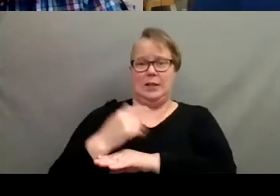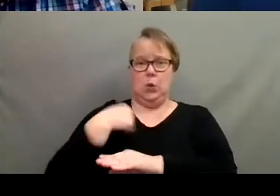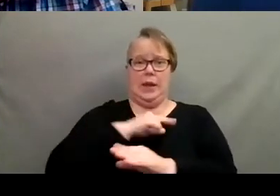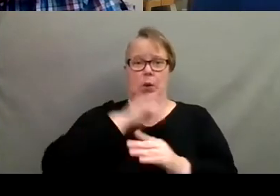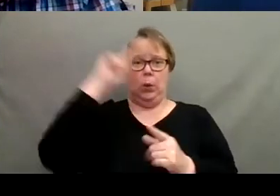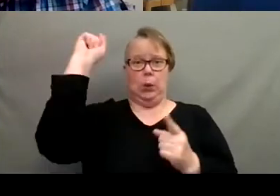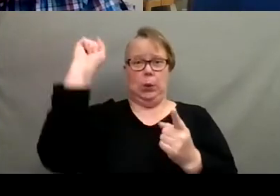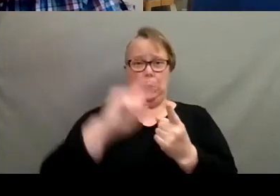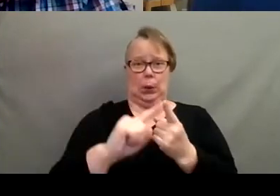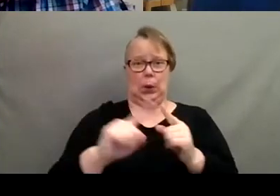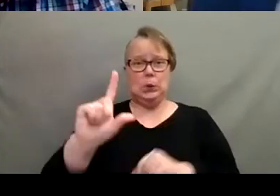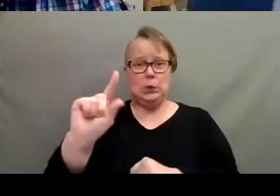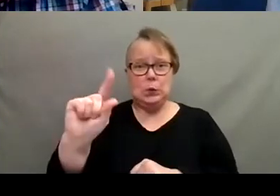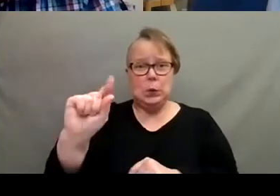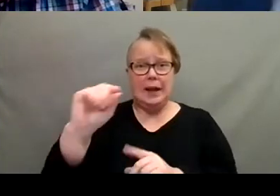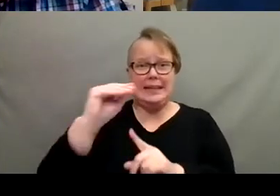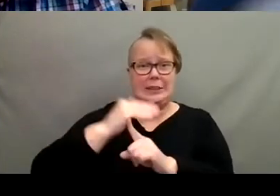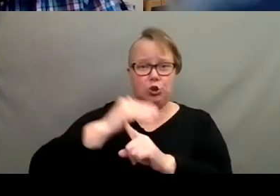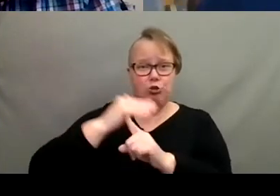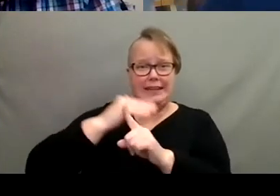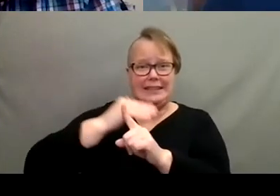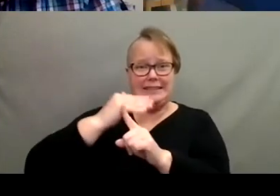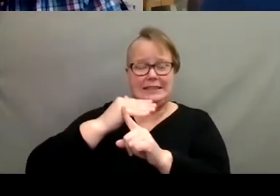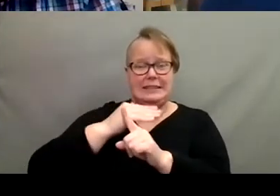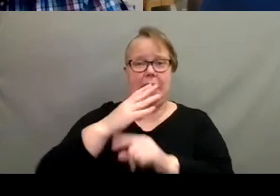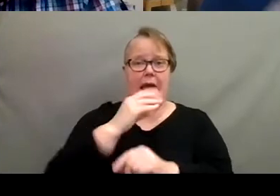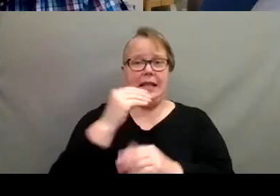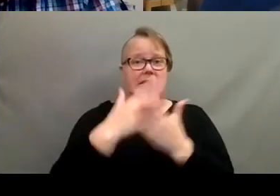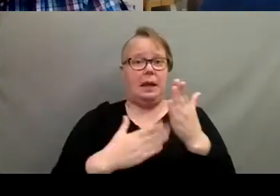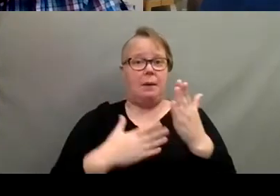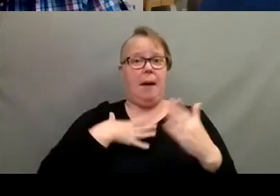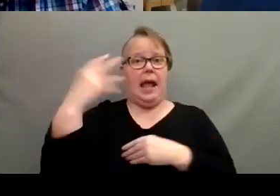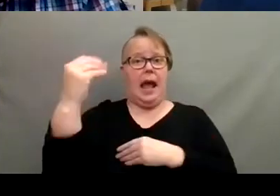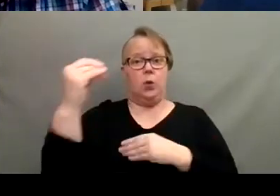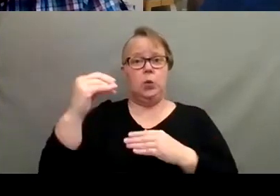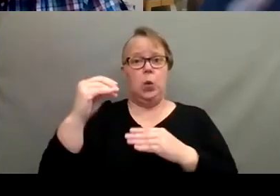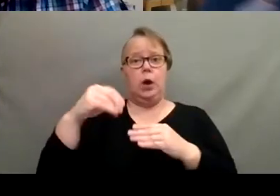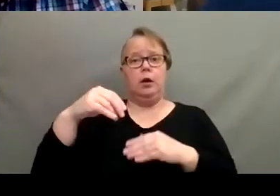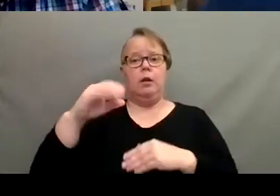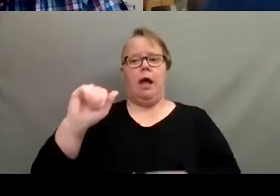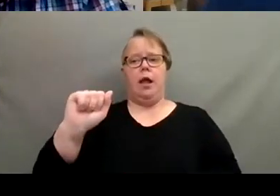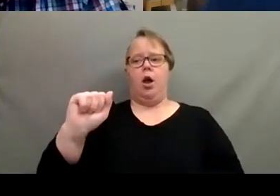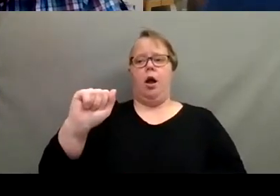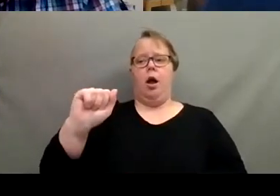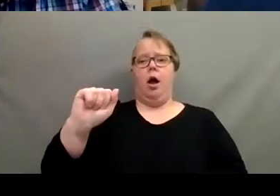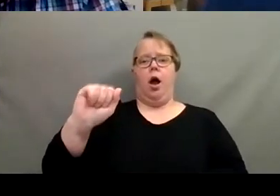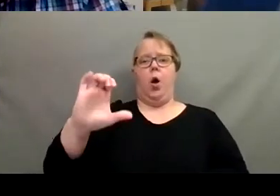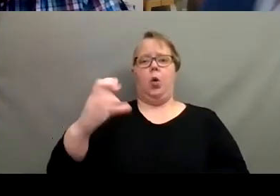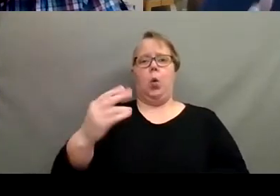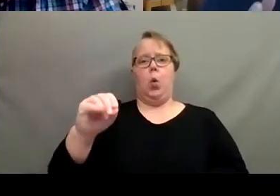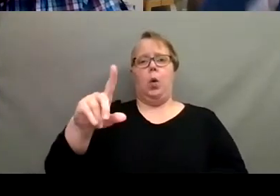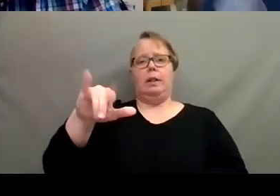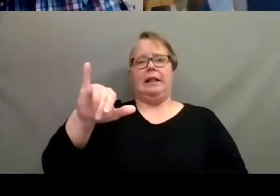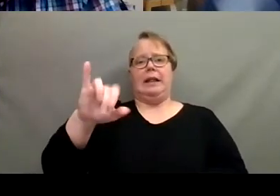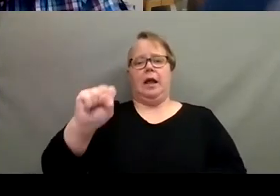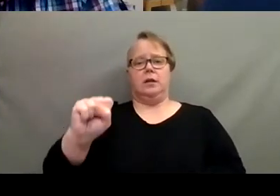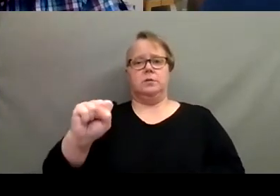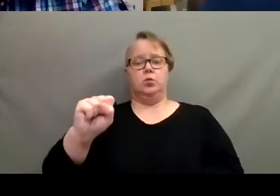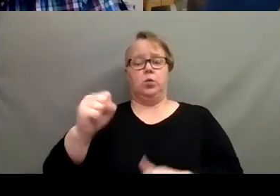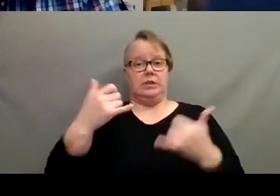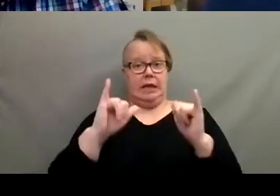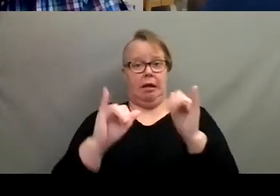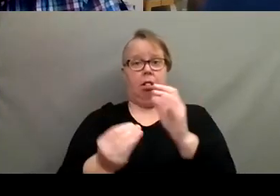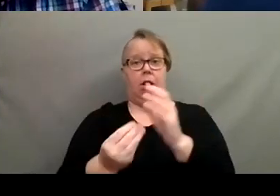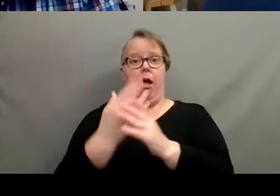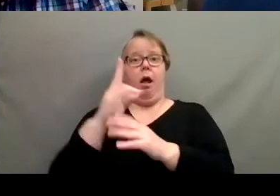20 degrees. And some of my outdoor plants, like our coleus and things that we just left up, they were still up, but this morning